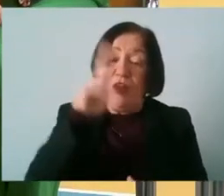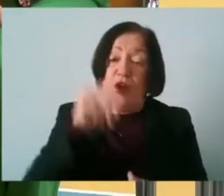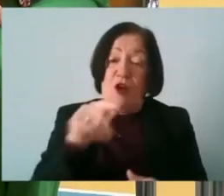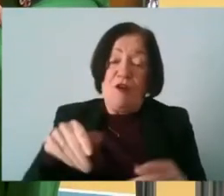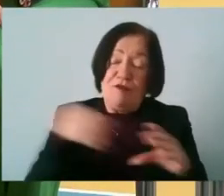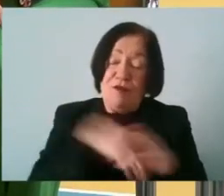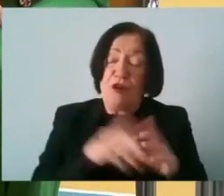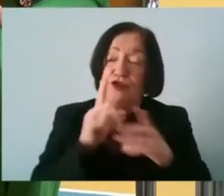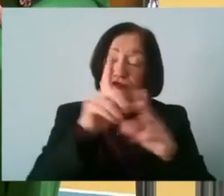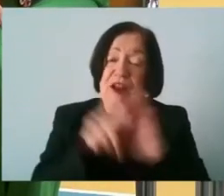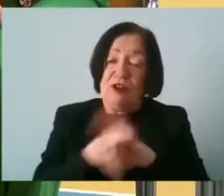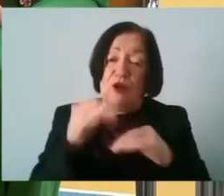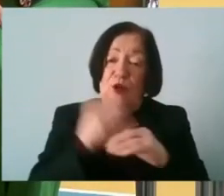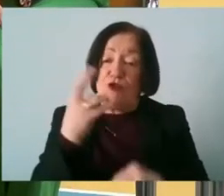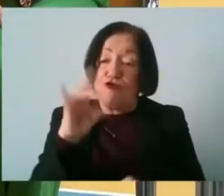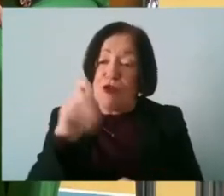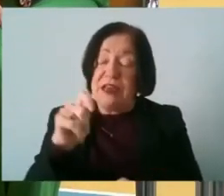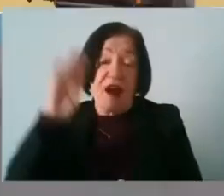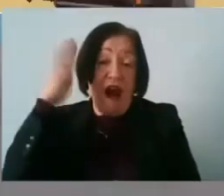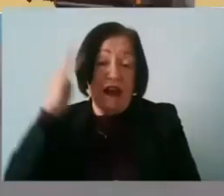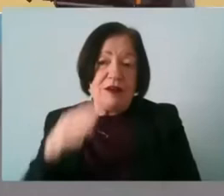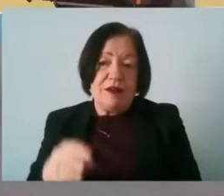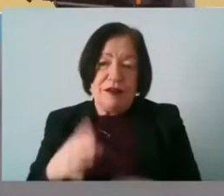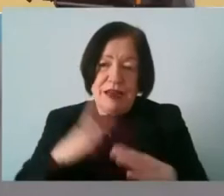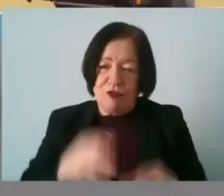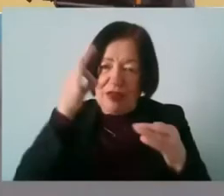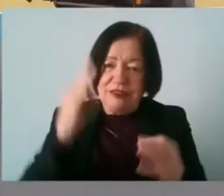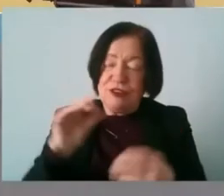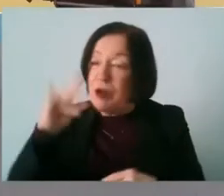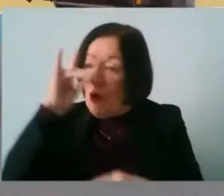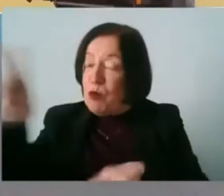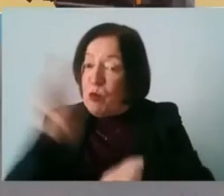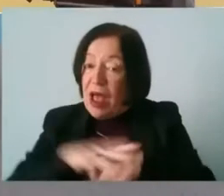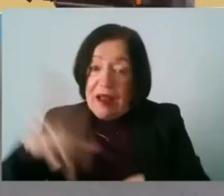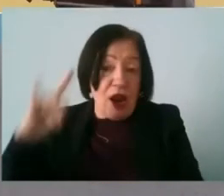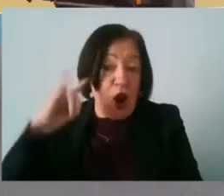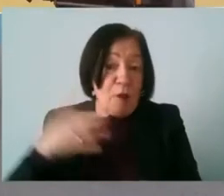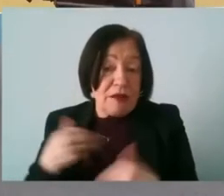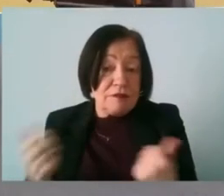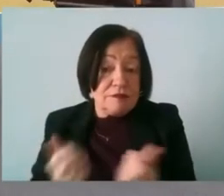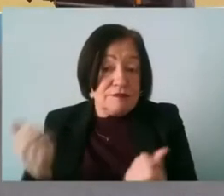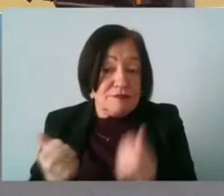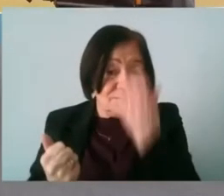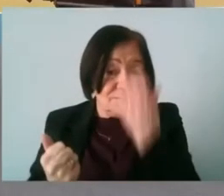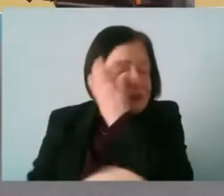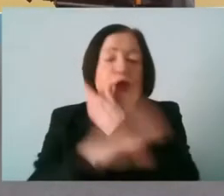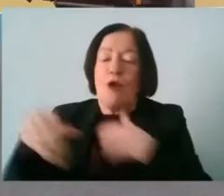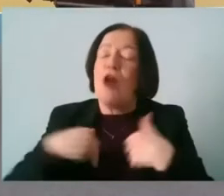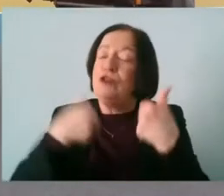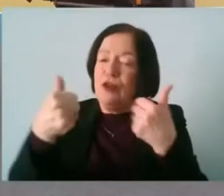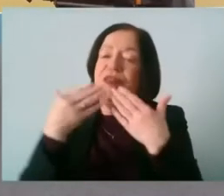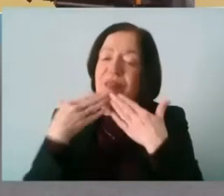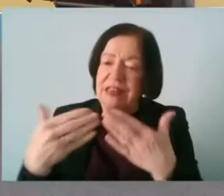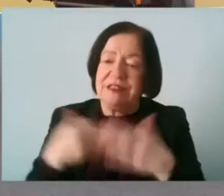with Cricket Ireland um ladies great to have you Jim hope you're well and hope you can hear me all good Joanne thank you